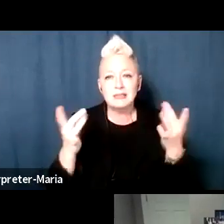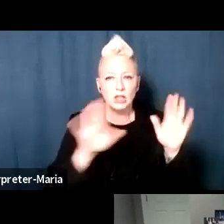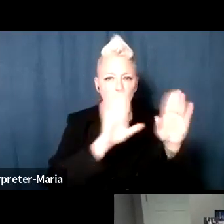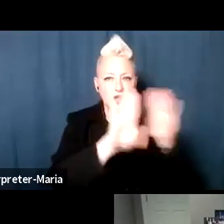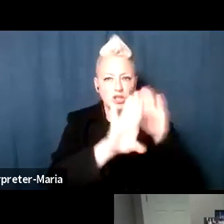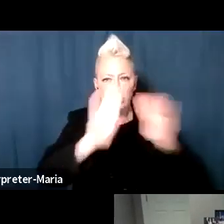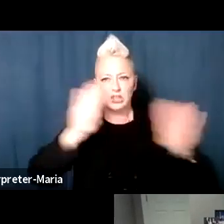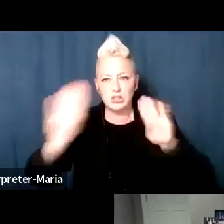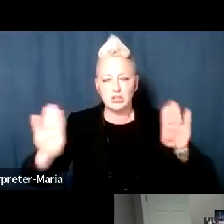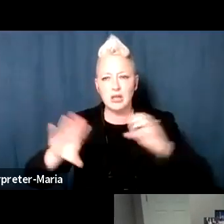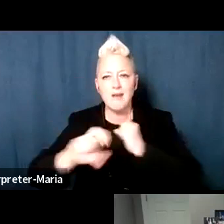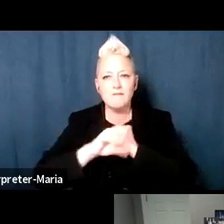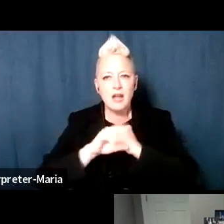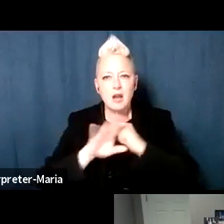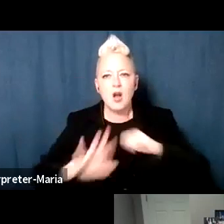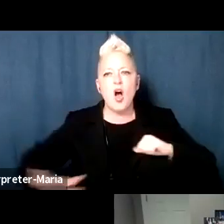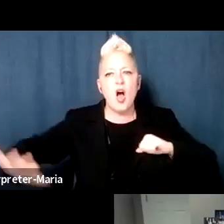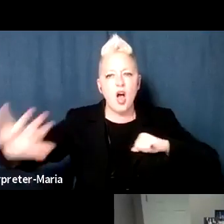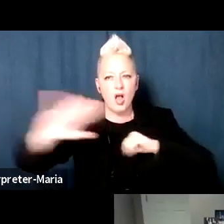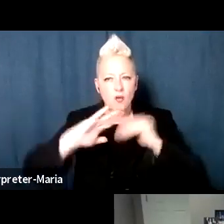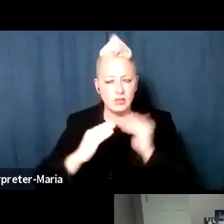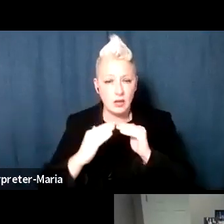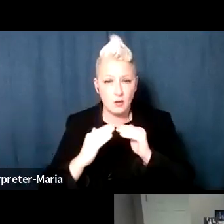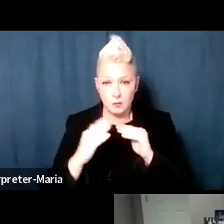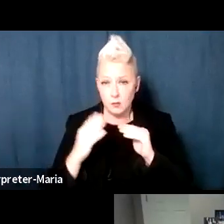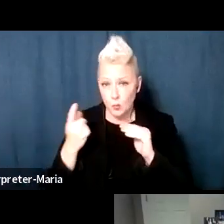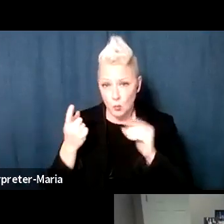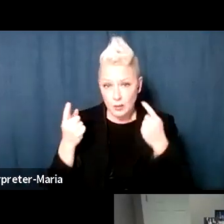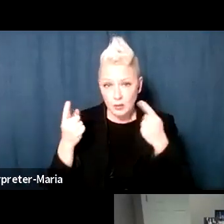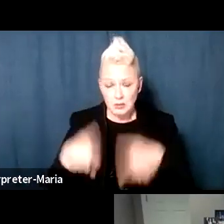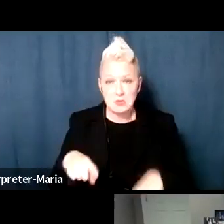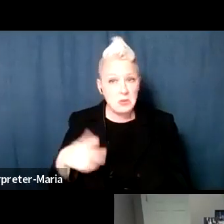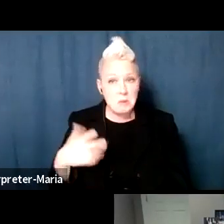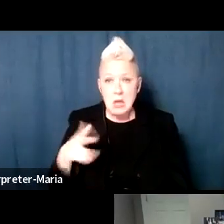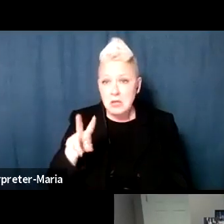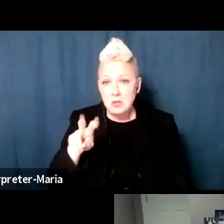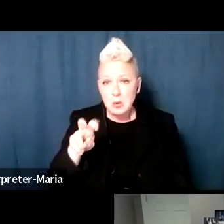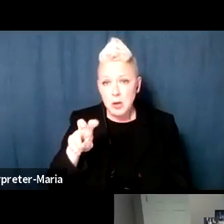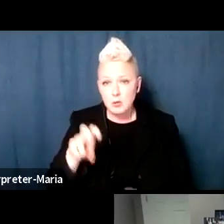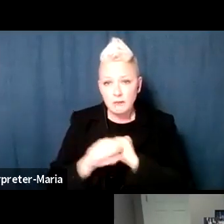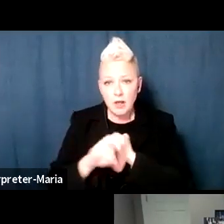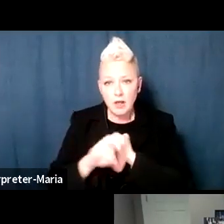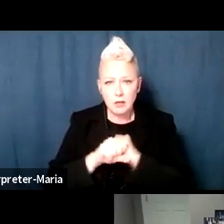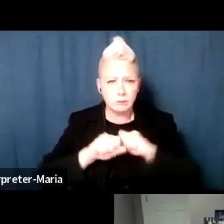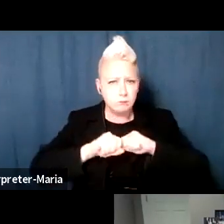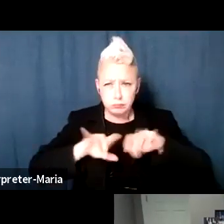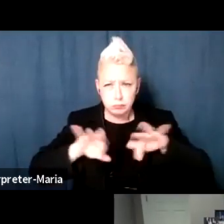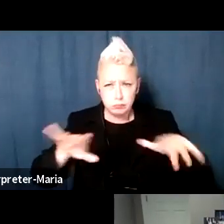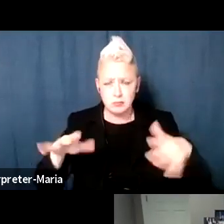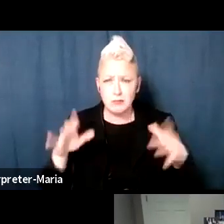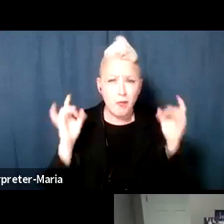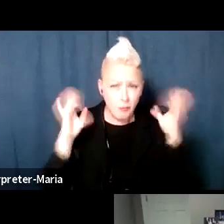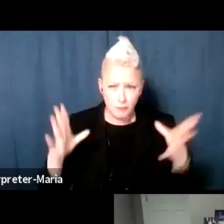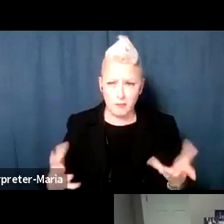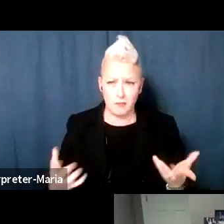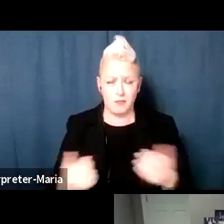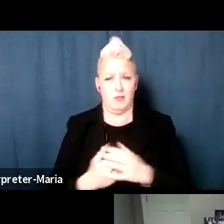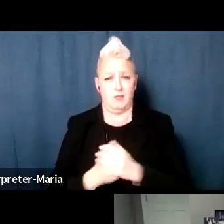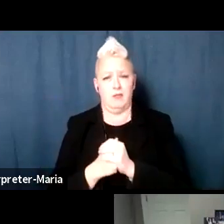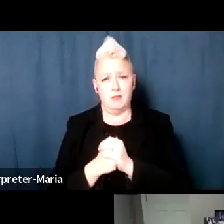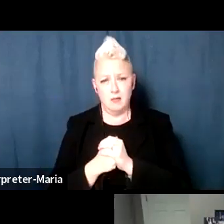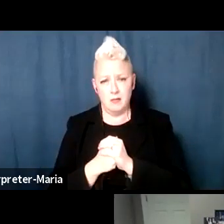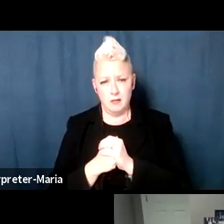throughout a town. And what incident could involve 200 flyers? That's particularly heinous. And